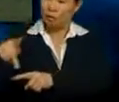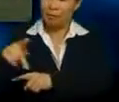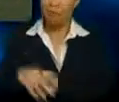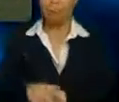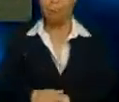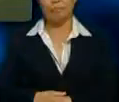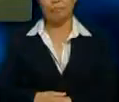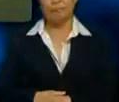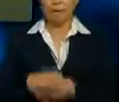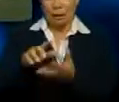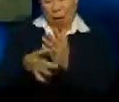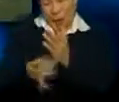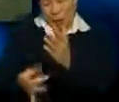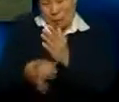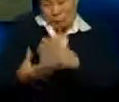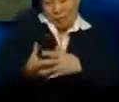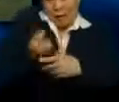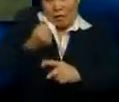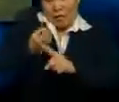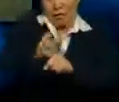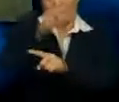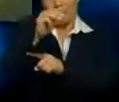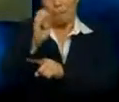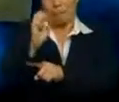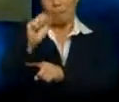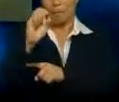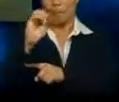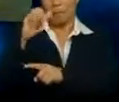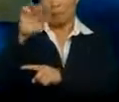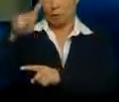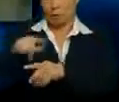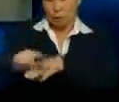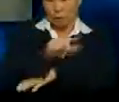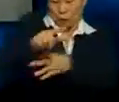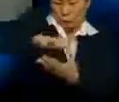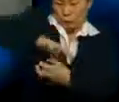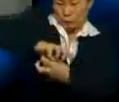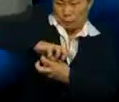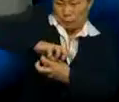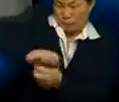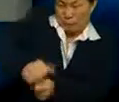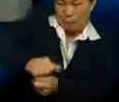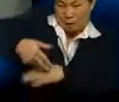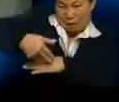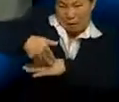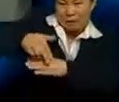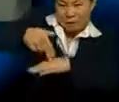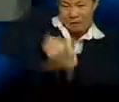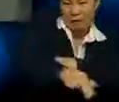The oil that was extracted from the mesocarp via the use of the screw press is transported to the vibrating screen.